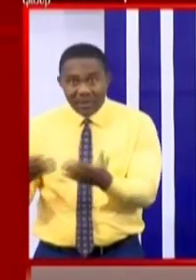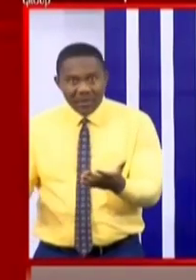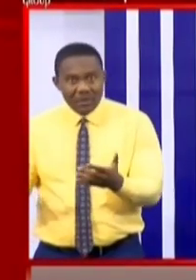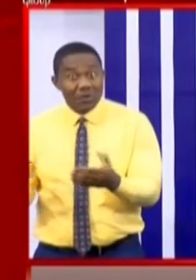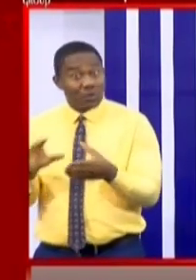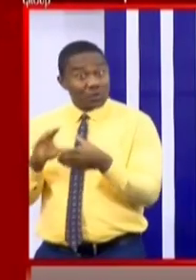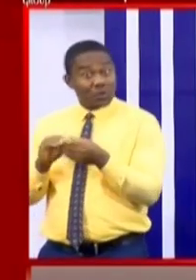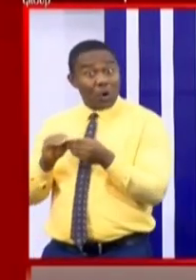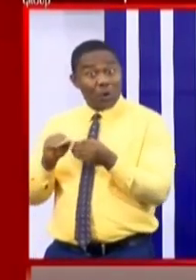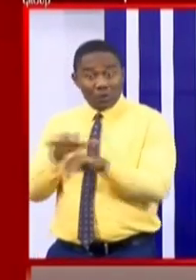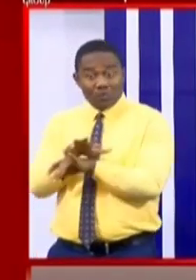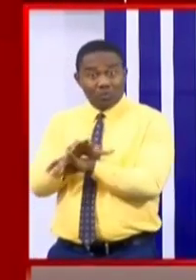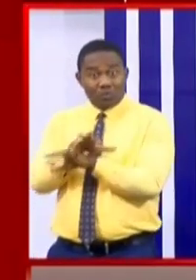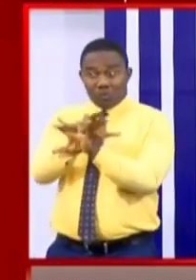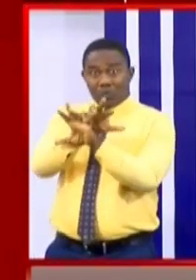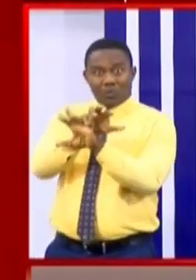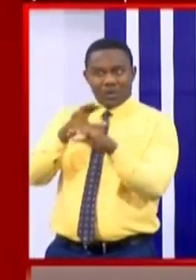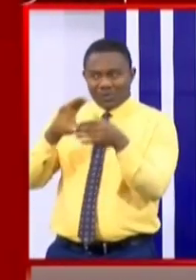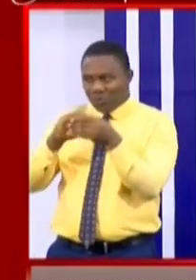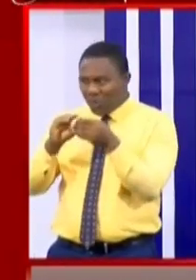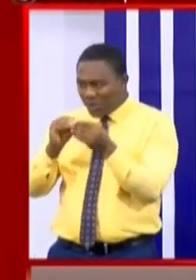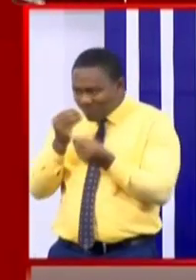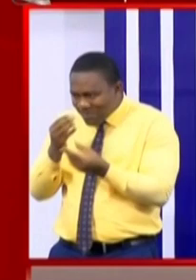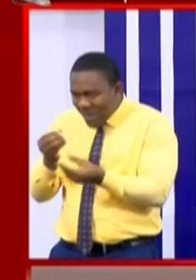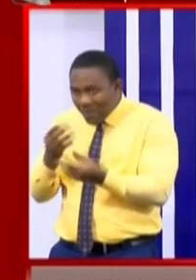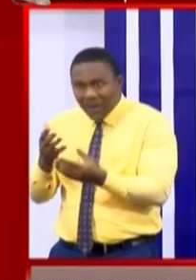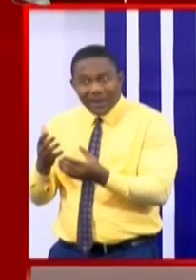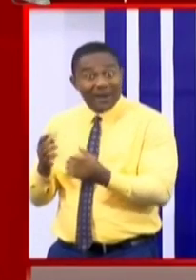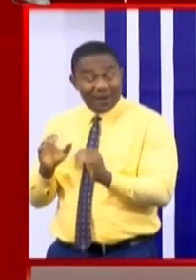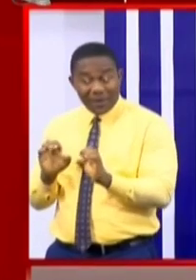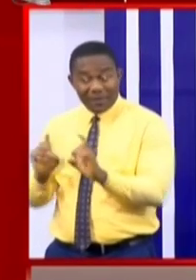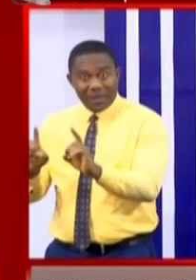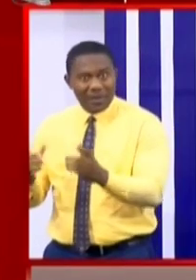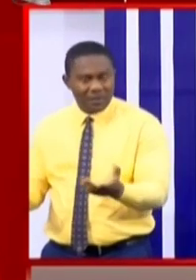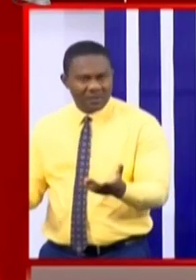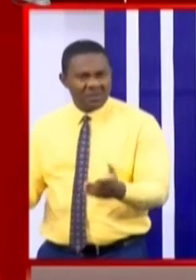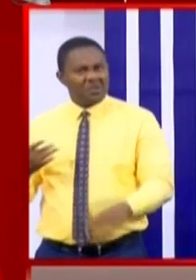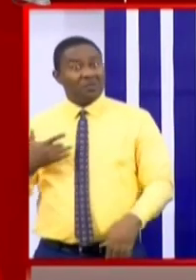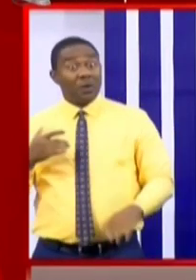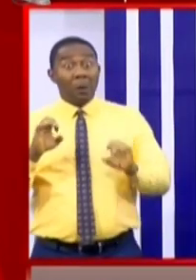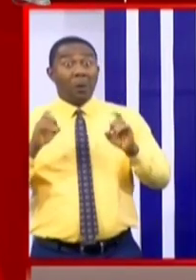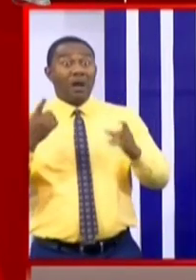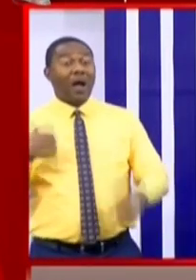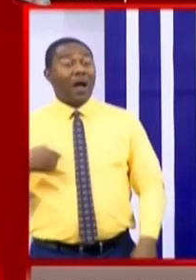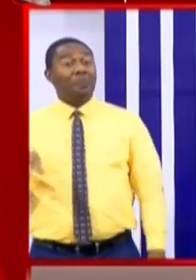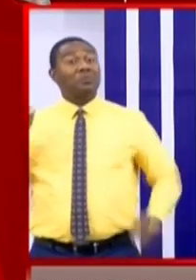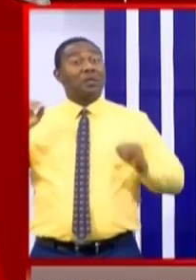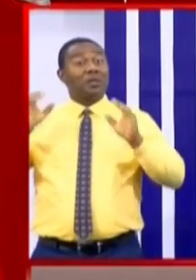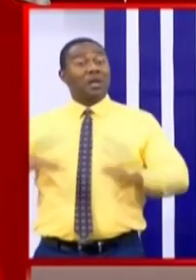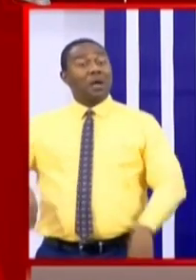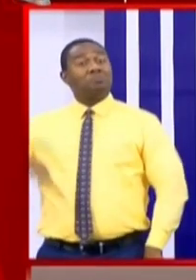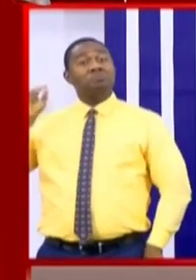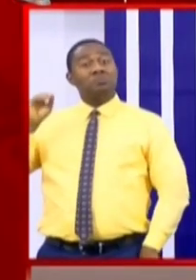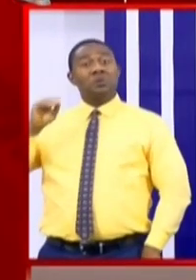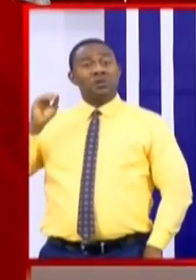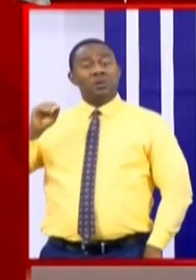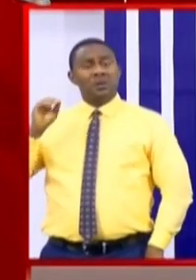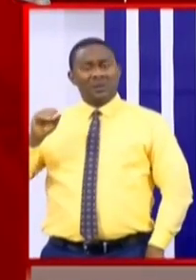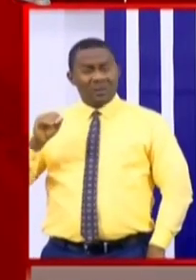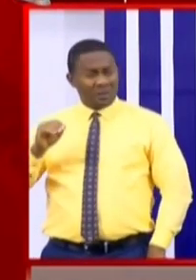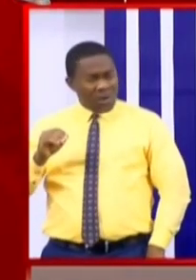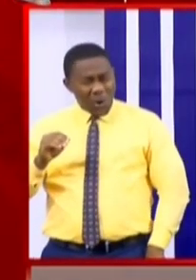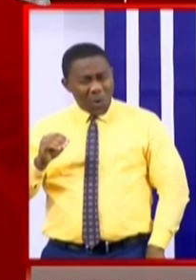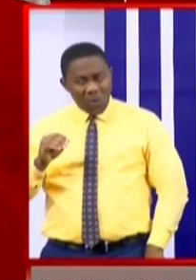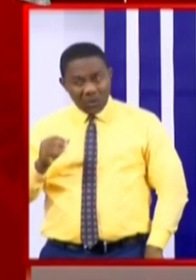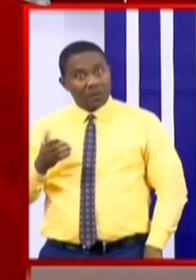analysis stories which we have lost. Education is not just about a teacher standing in front of you. These are all things we want to